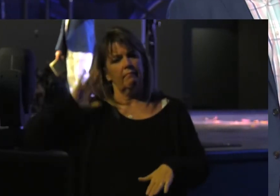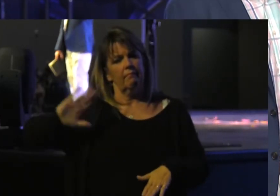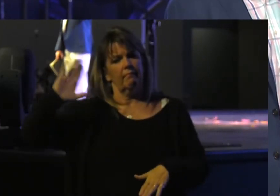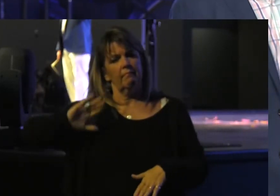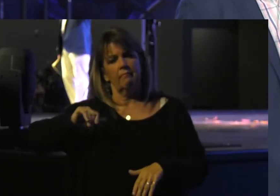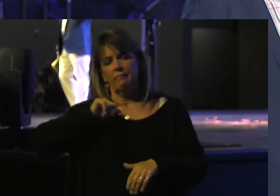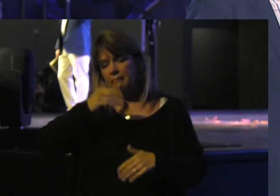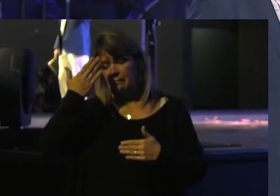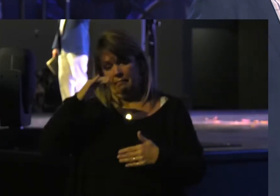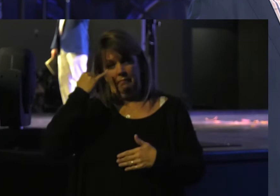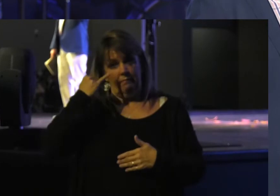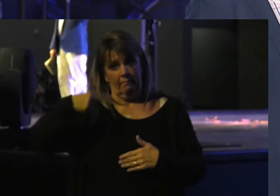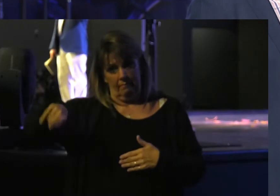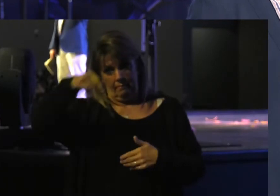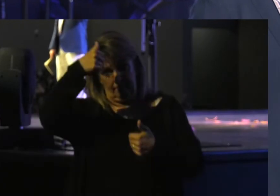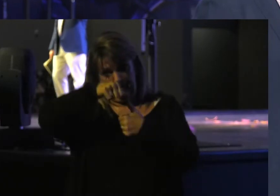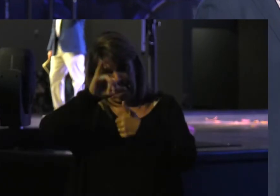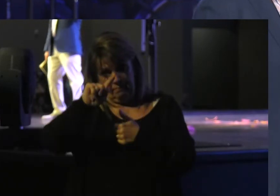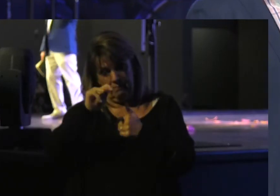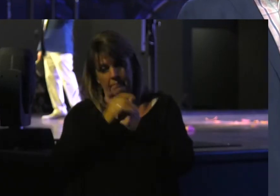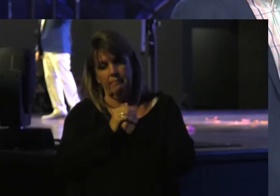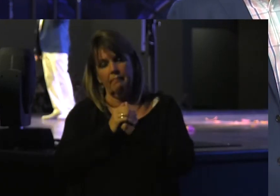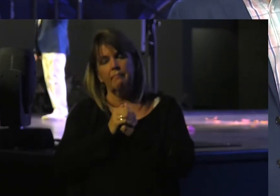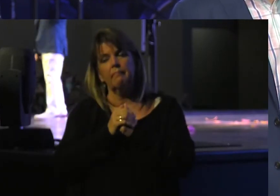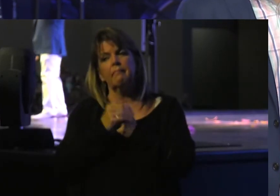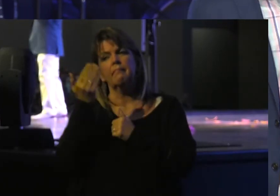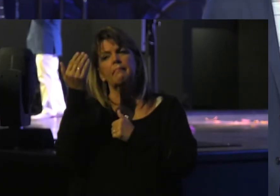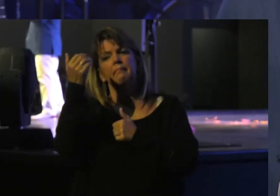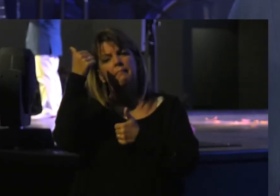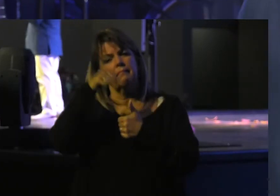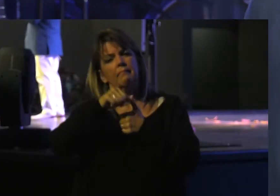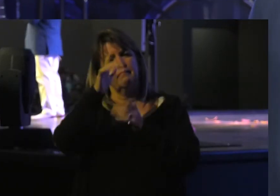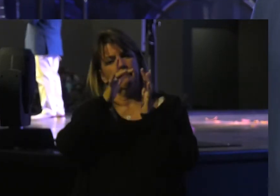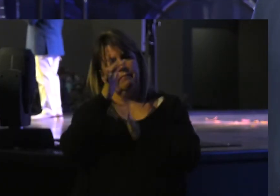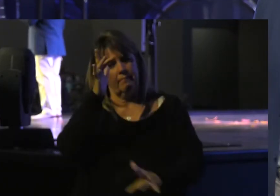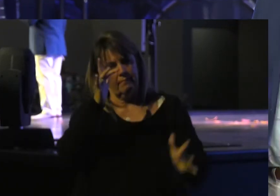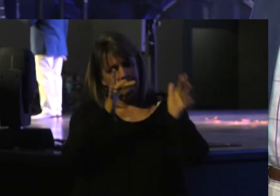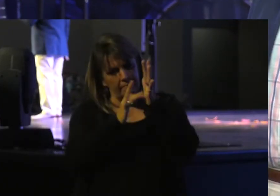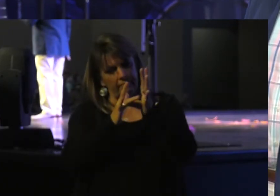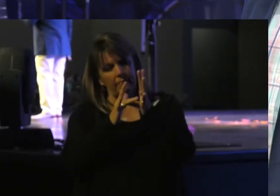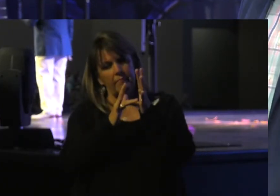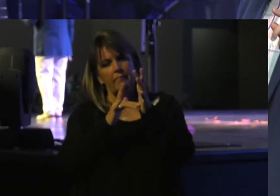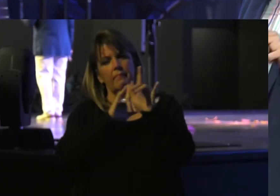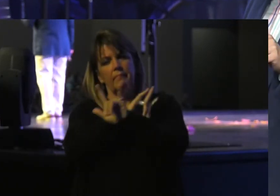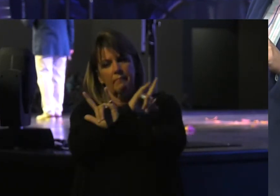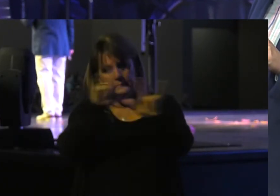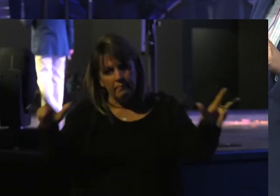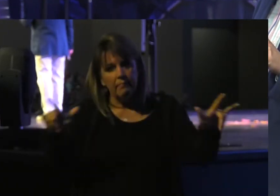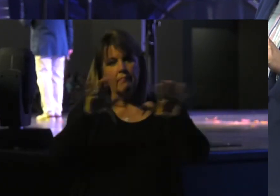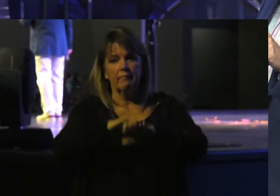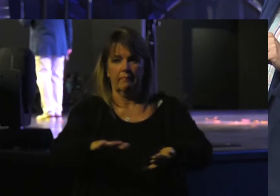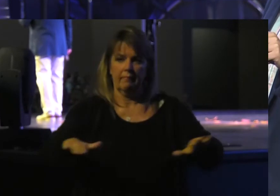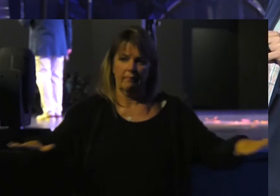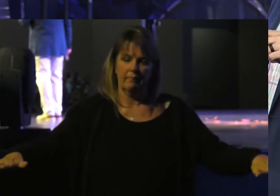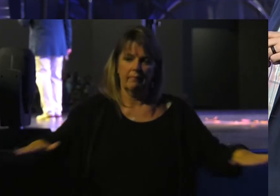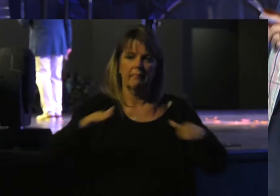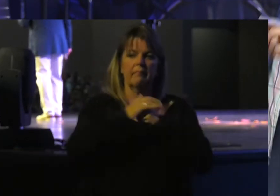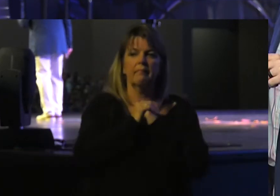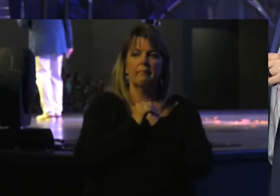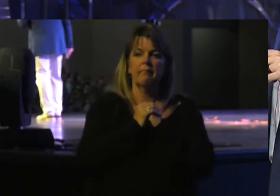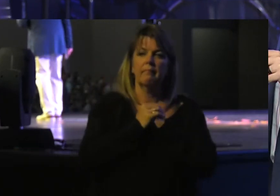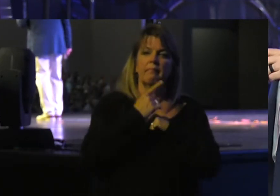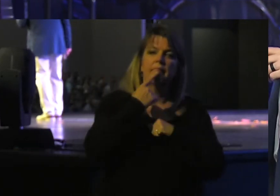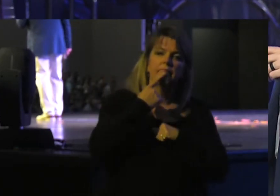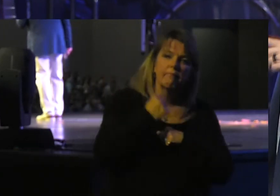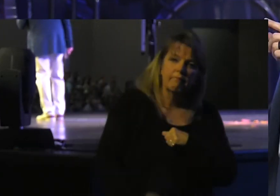remember It I seem To remember That Jesus Loves the Little children That